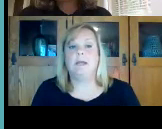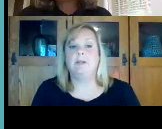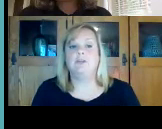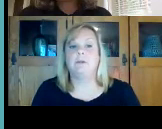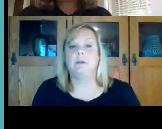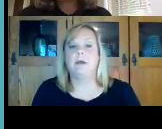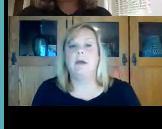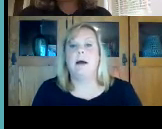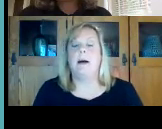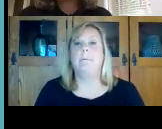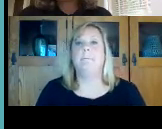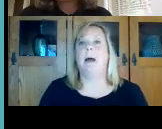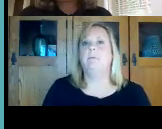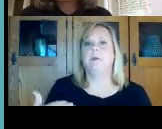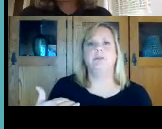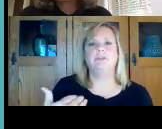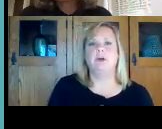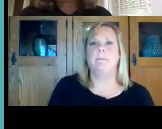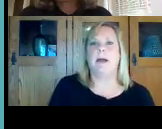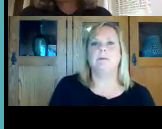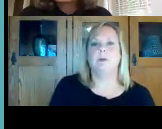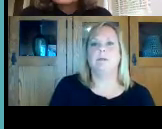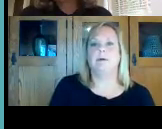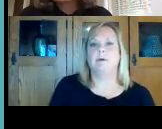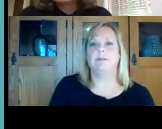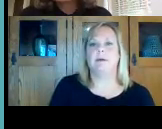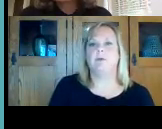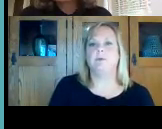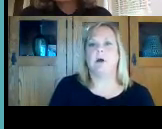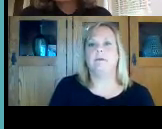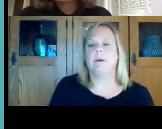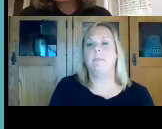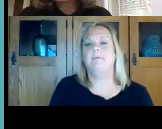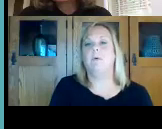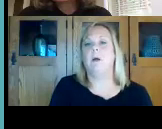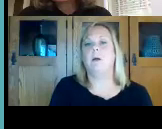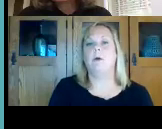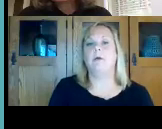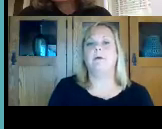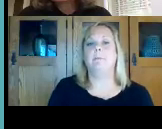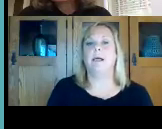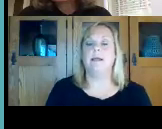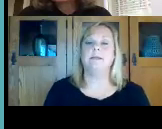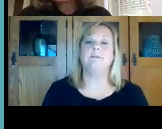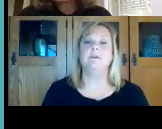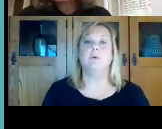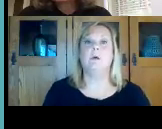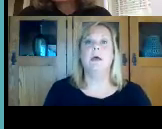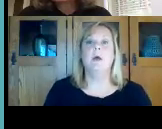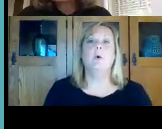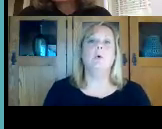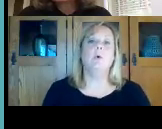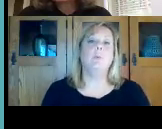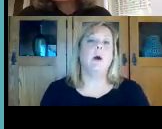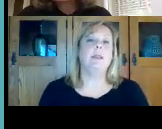communication um i'm going to just jump back to one of the other examples we talked about before with the blind individual